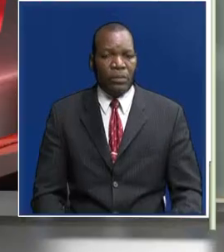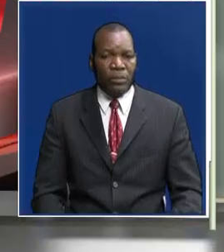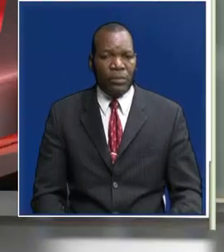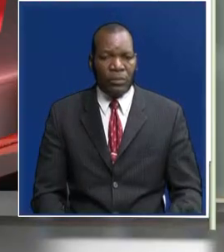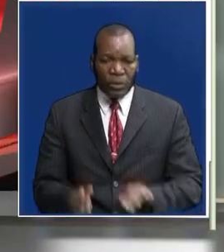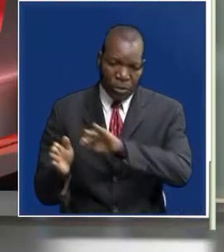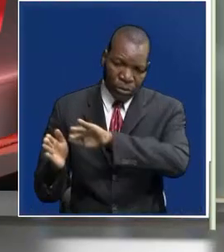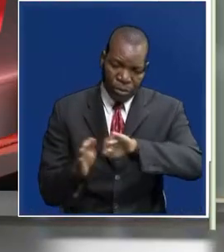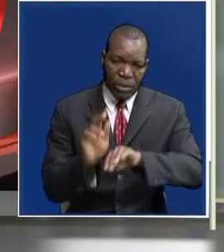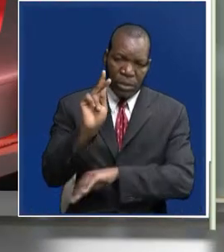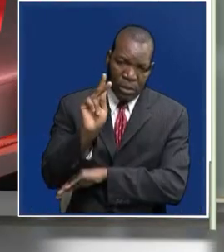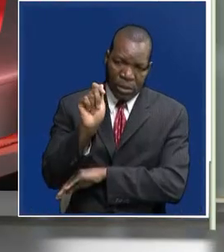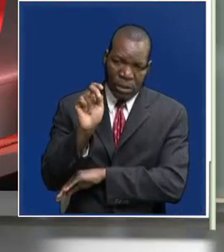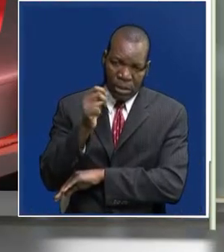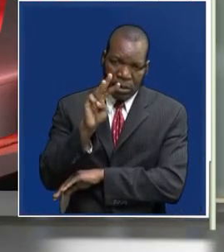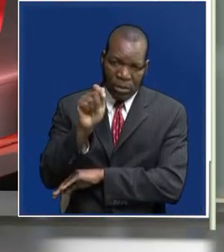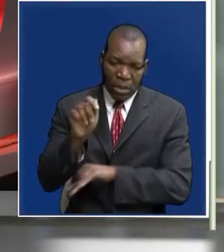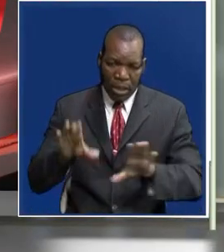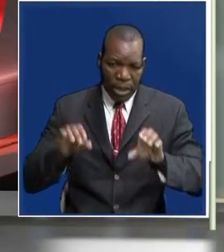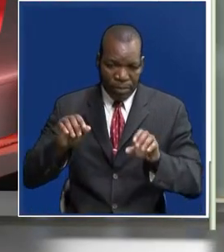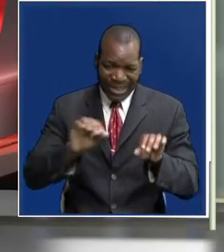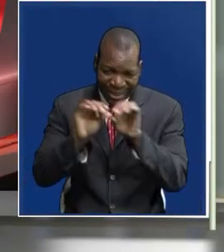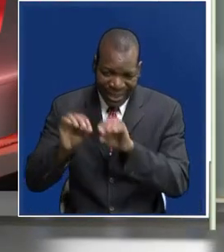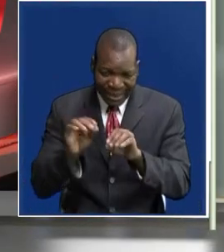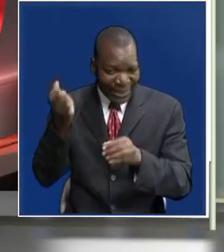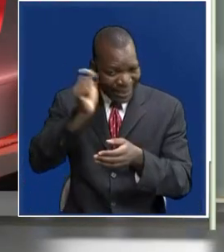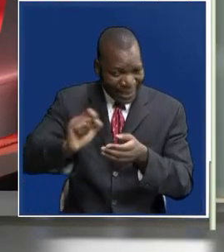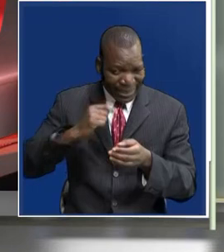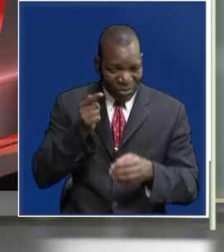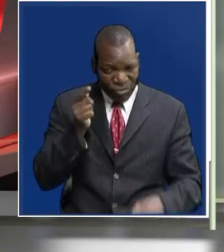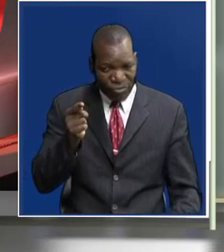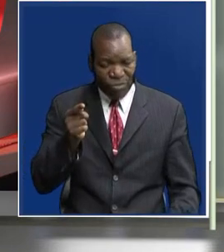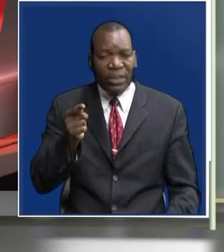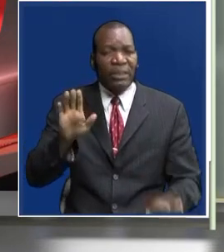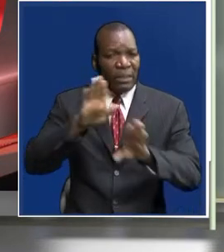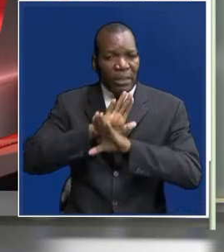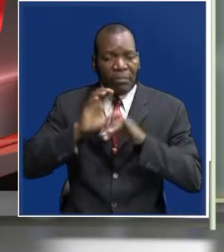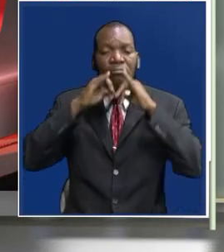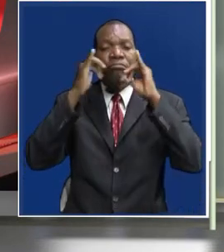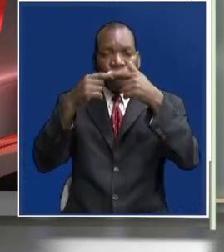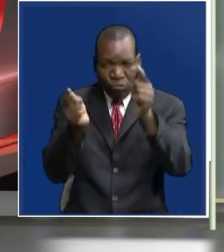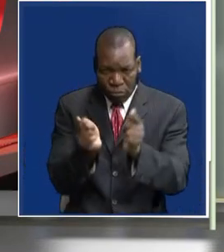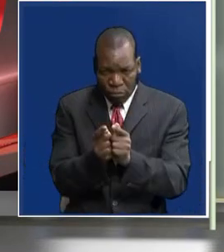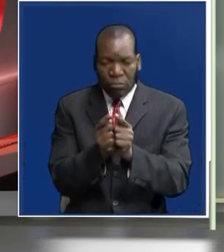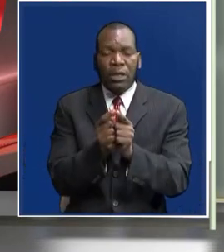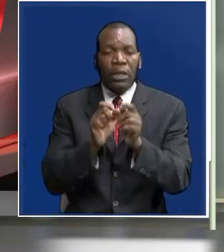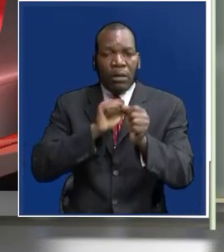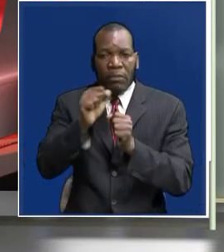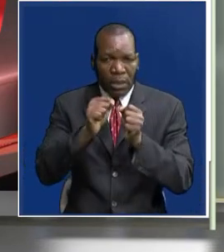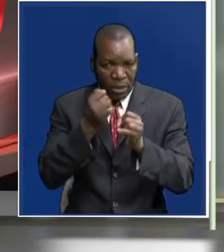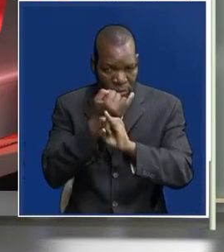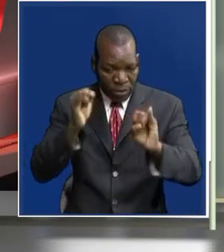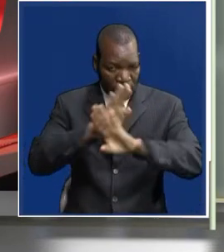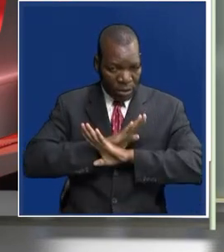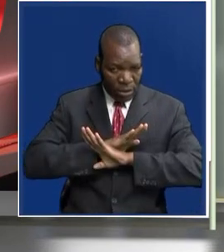And Acting Secretary to Cabinet Patrick Kangwa says Mr. Wina was among the heroes of Zambia's liberation struggle and served in